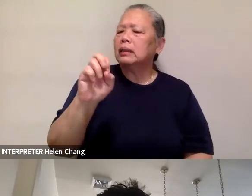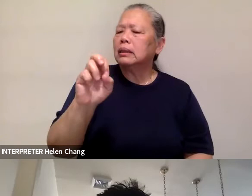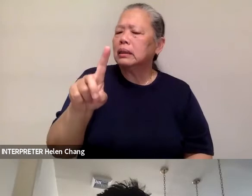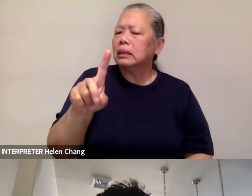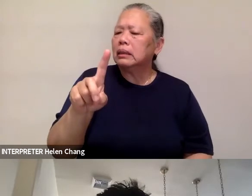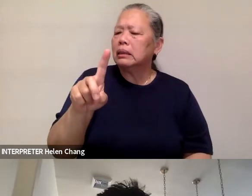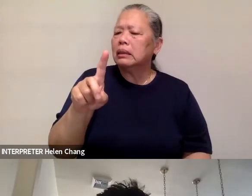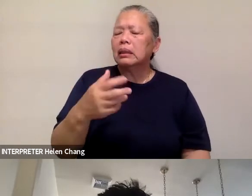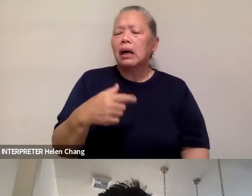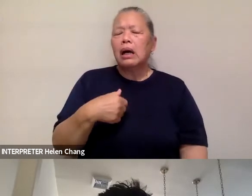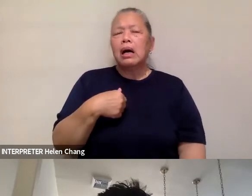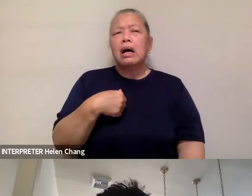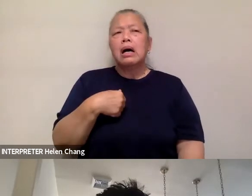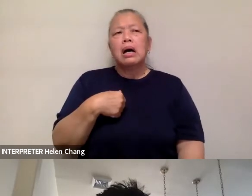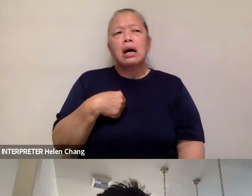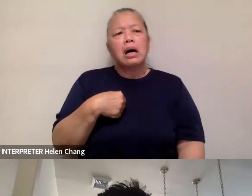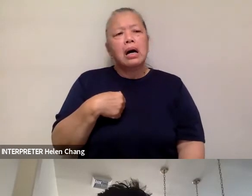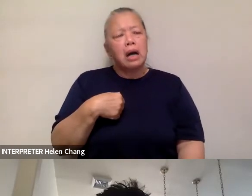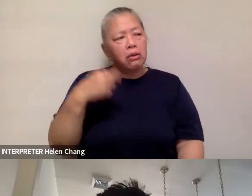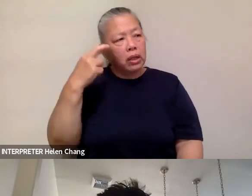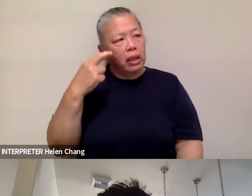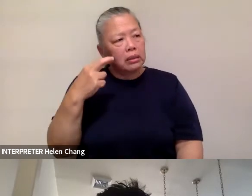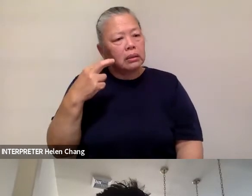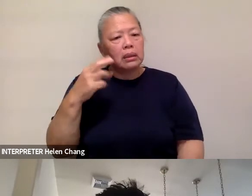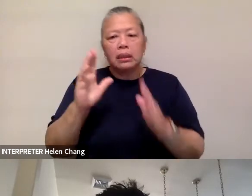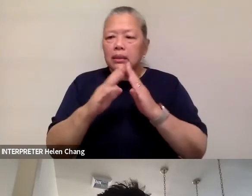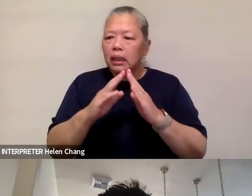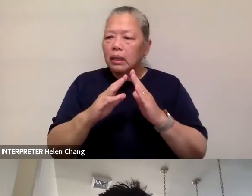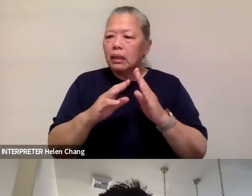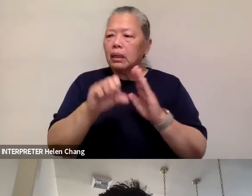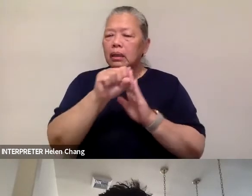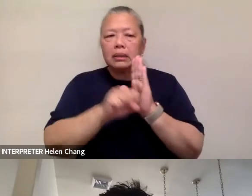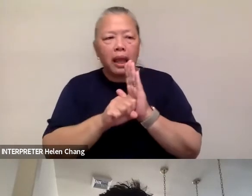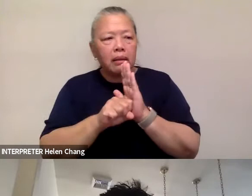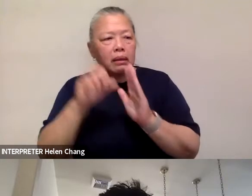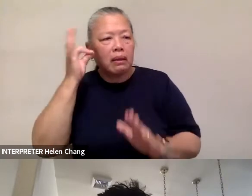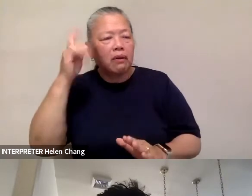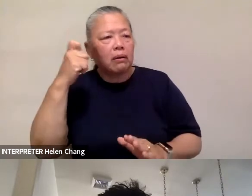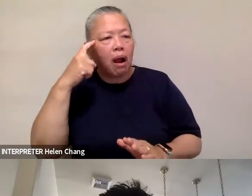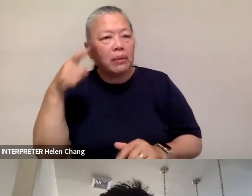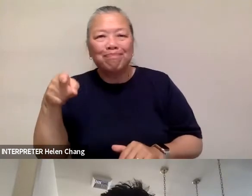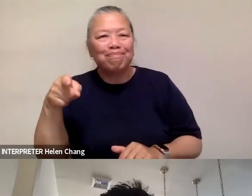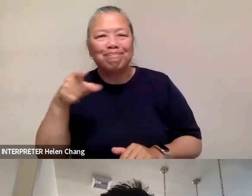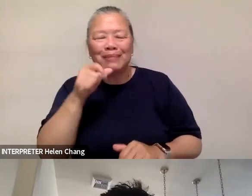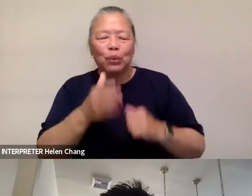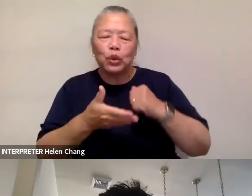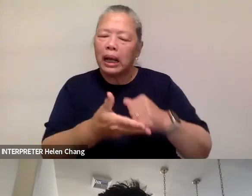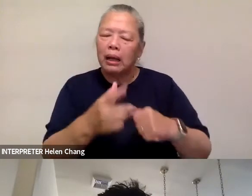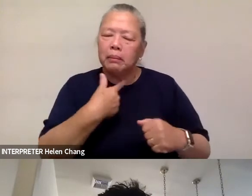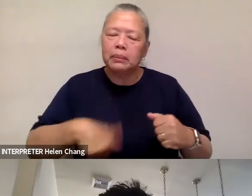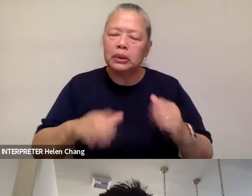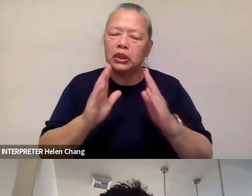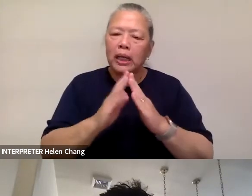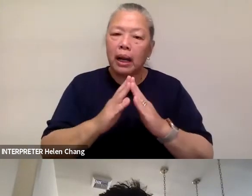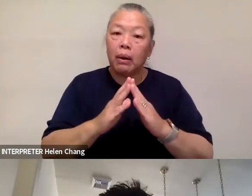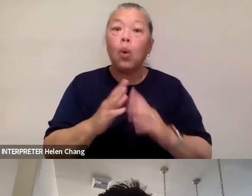the city, the state, and the federal government were not coming in to help Chinatown. And that we needed to do everything